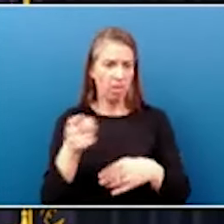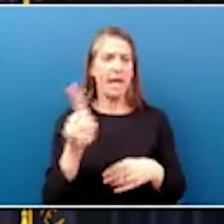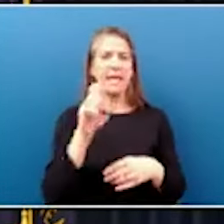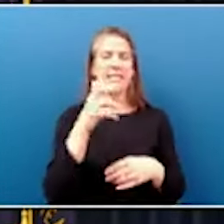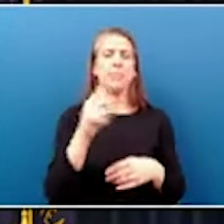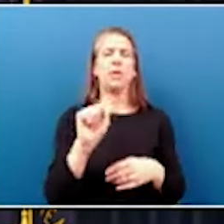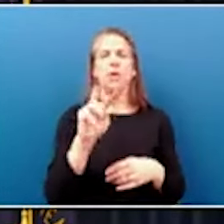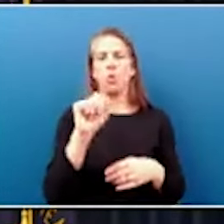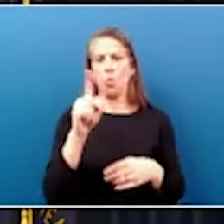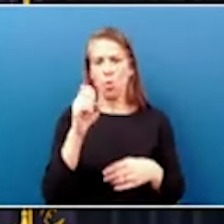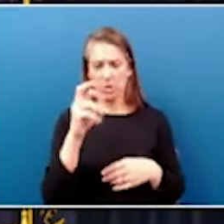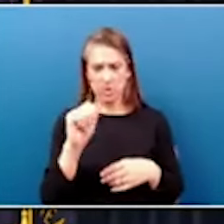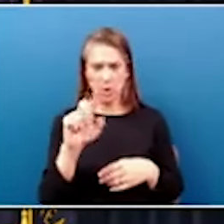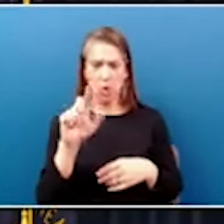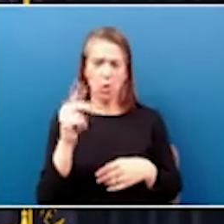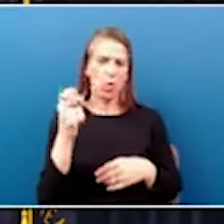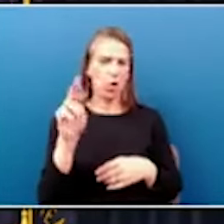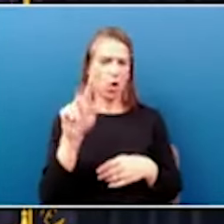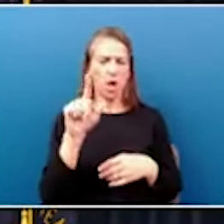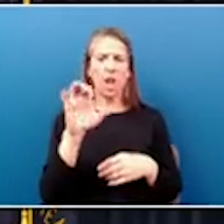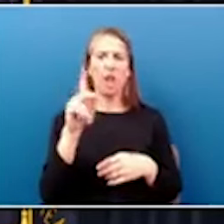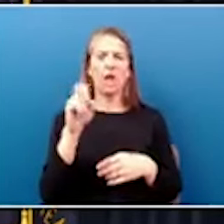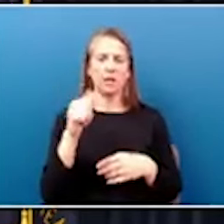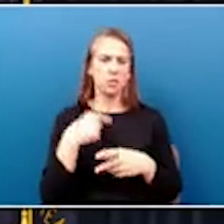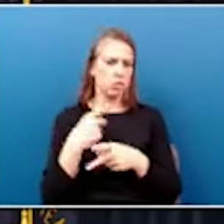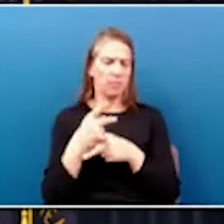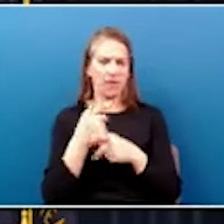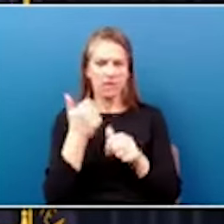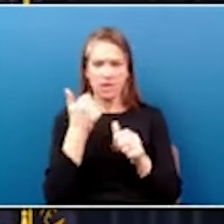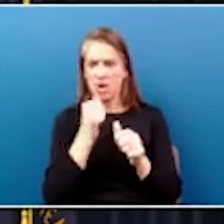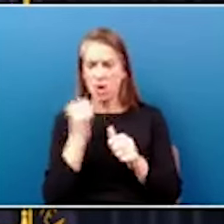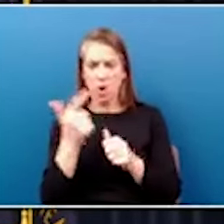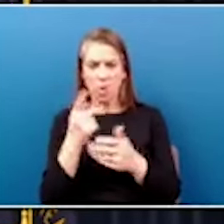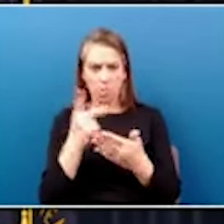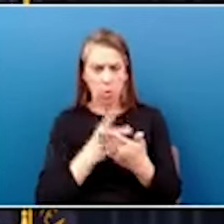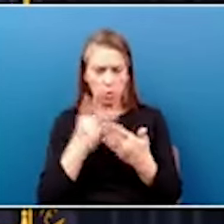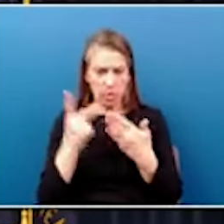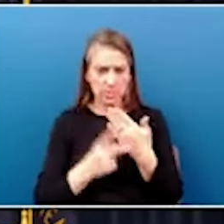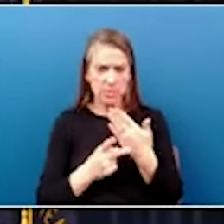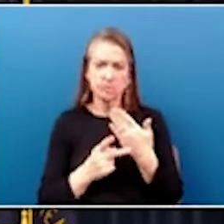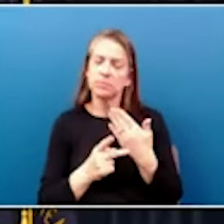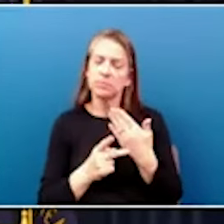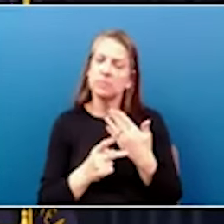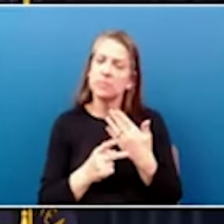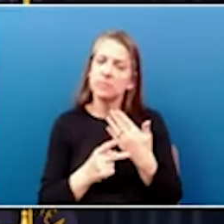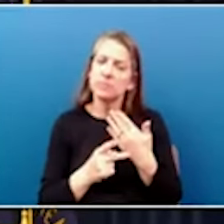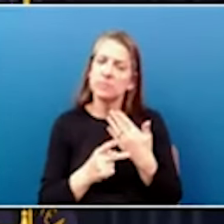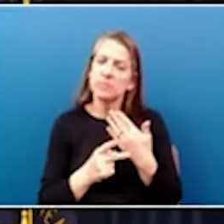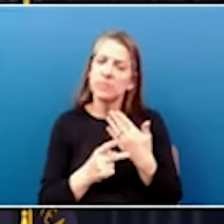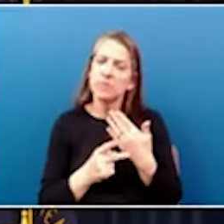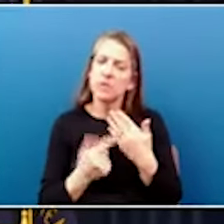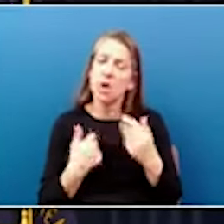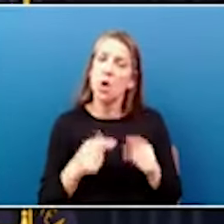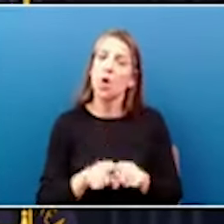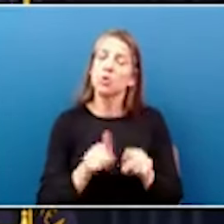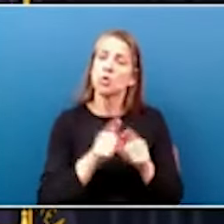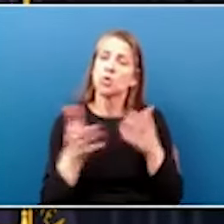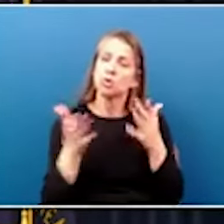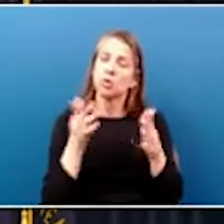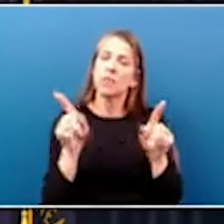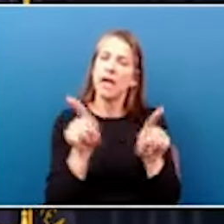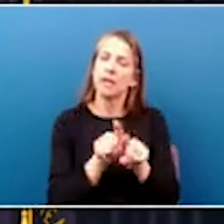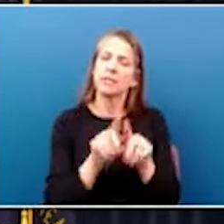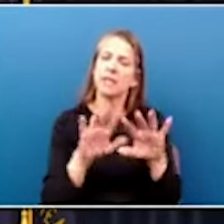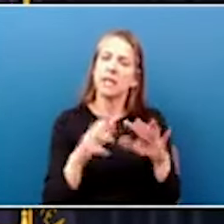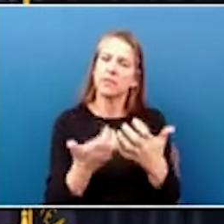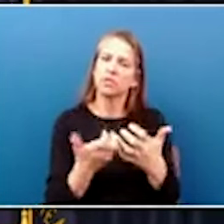Correctional Complex, supervising both programs and security during my time there. I also served as a classification and treatment